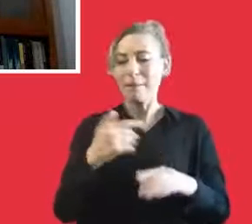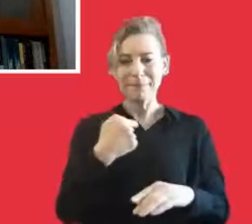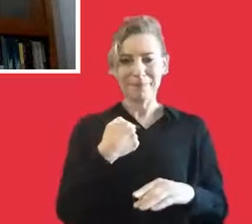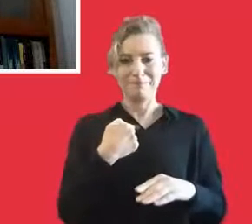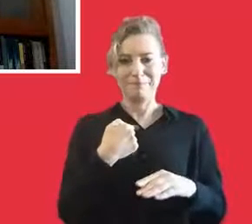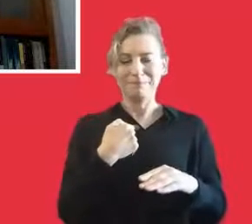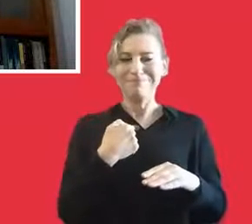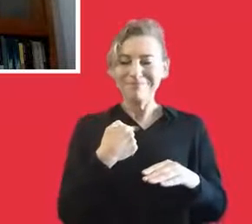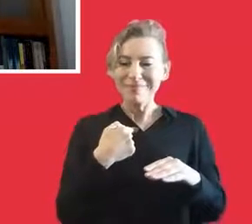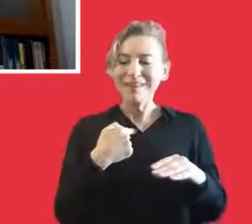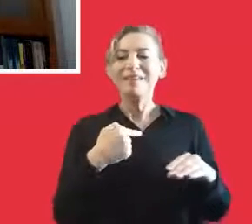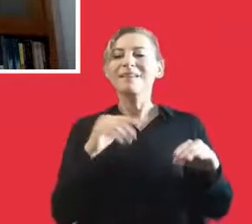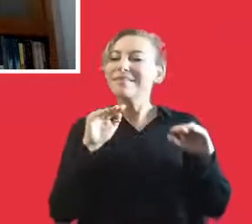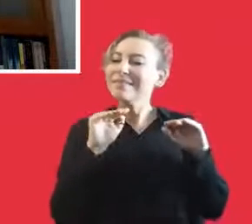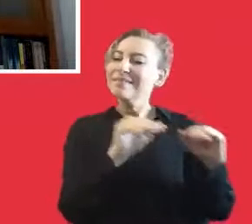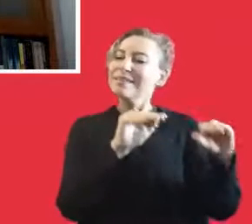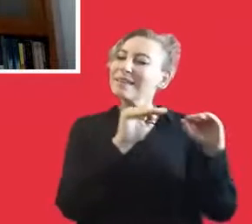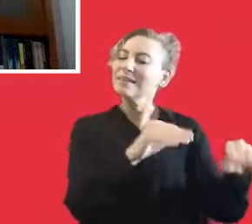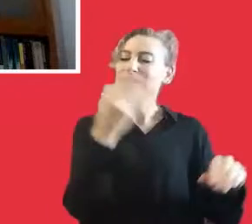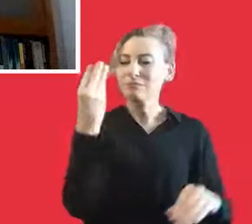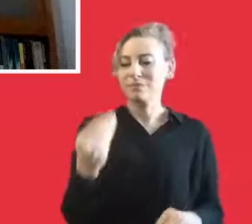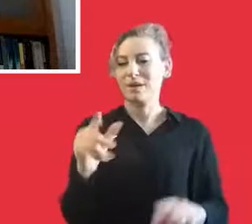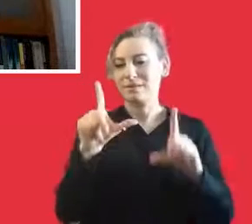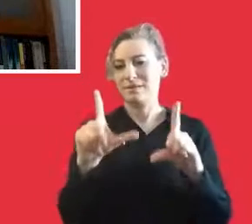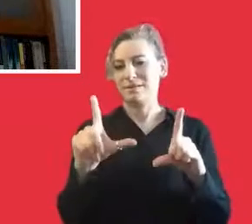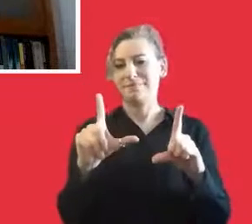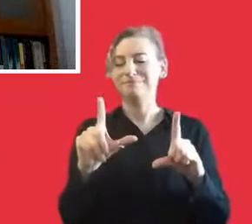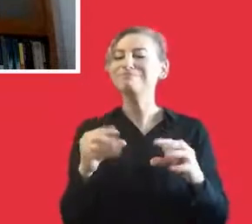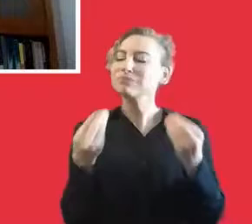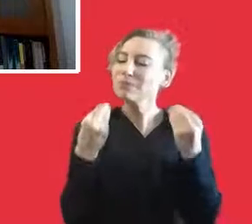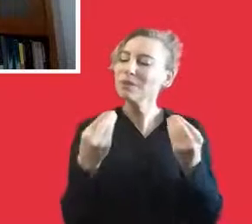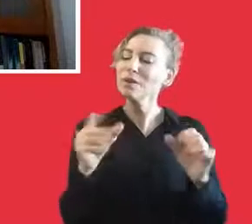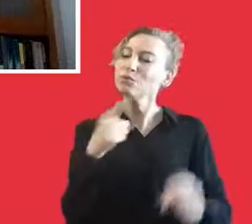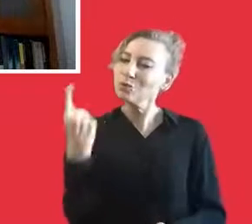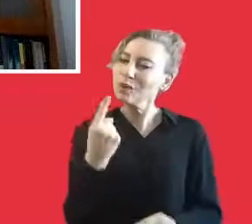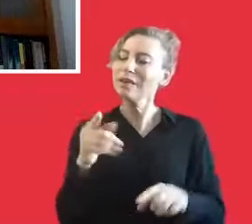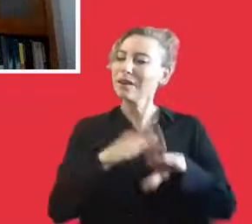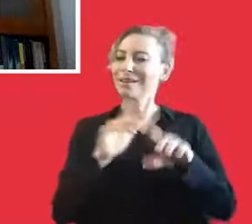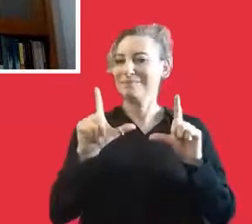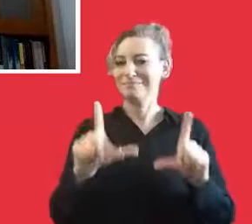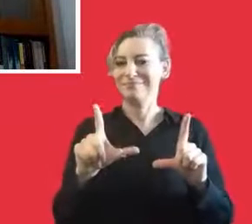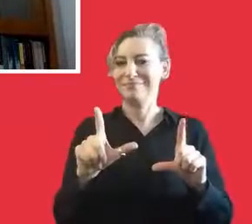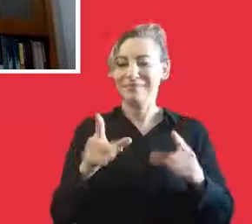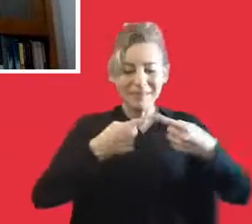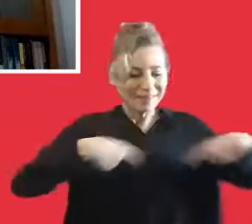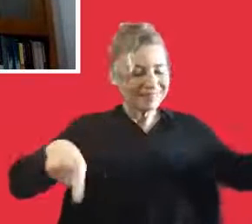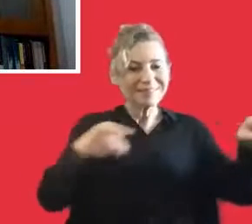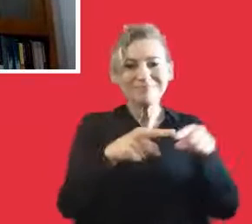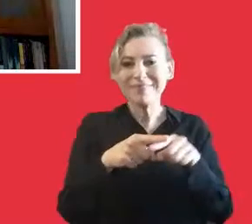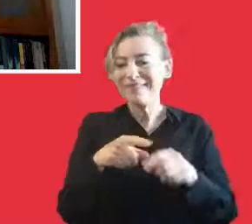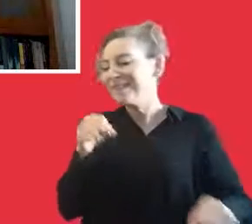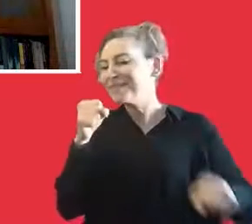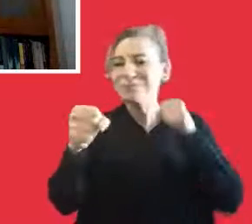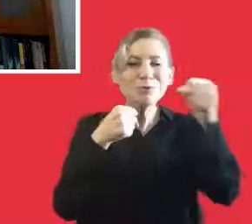And we need to support the society. And we need to be a volunteer. We need to do good things. We have to have good deeds. And